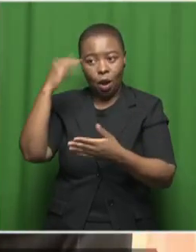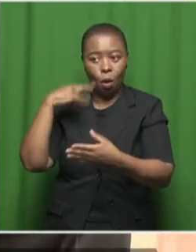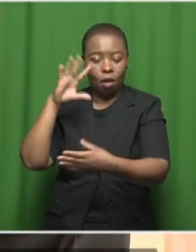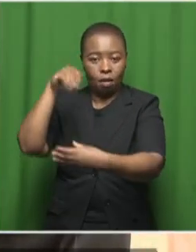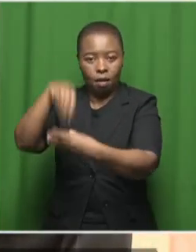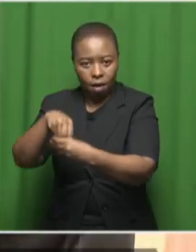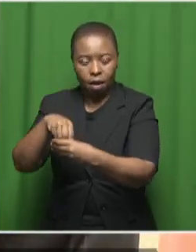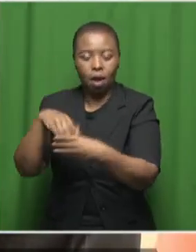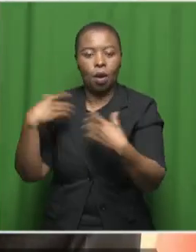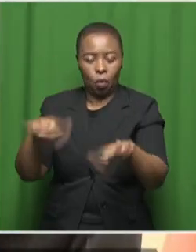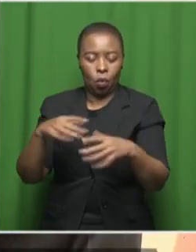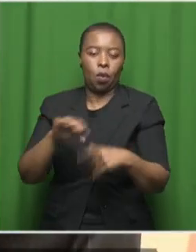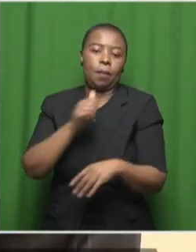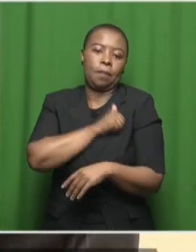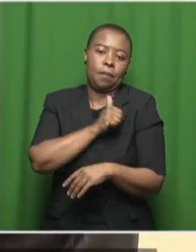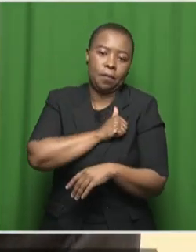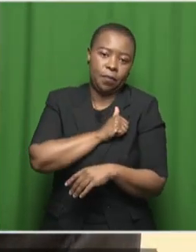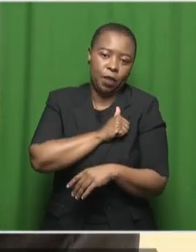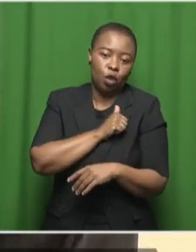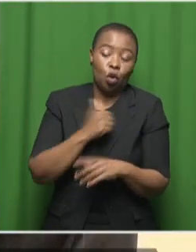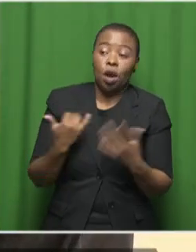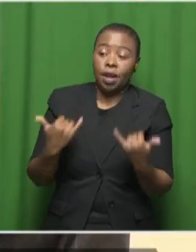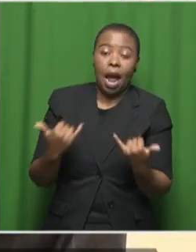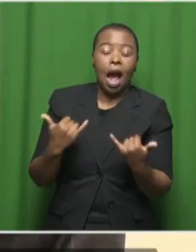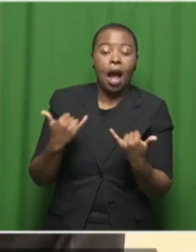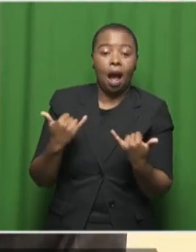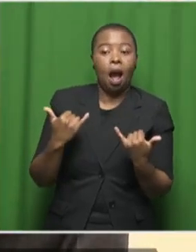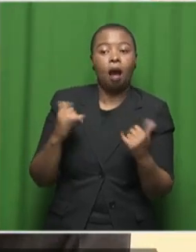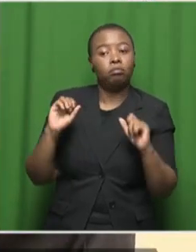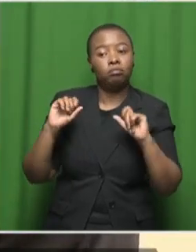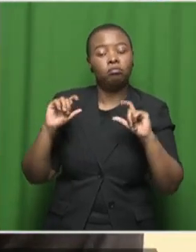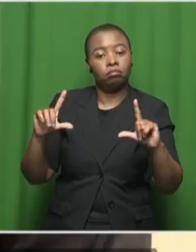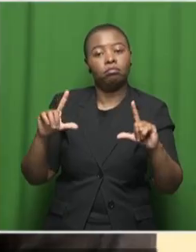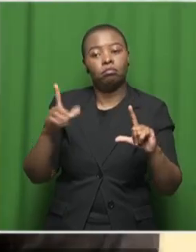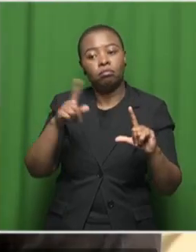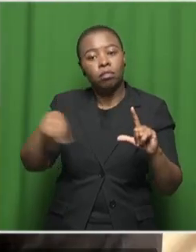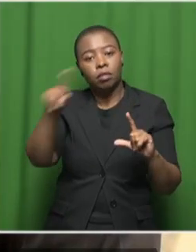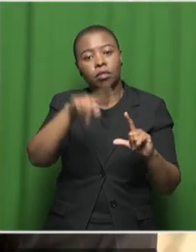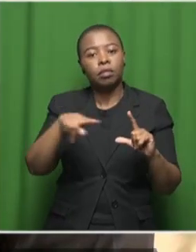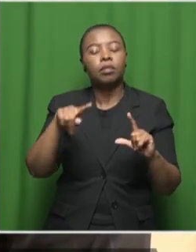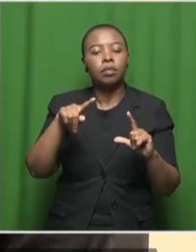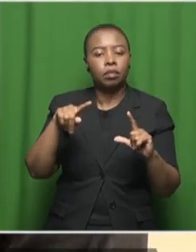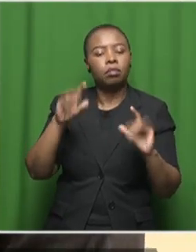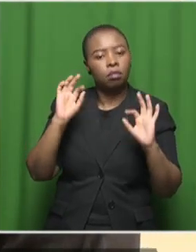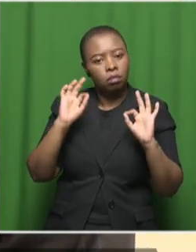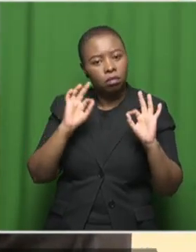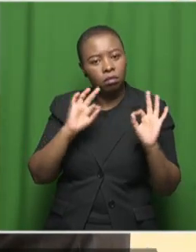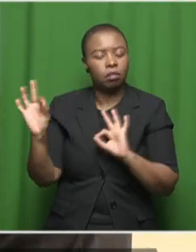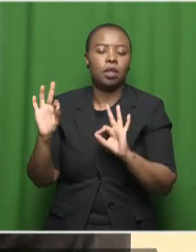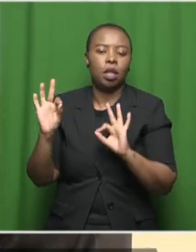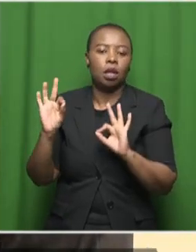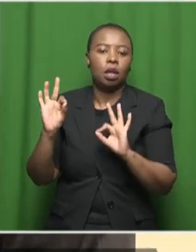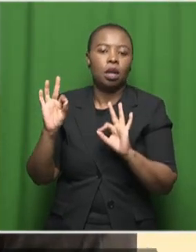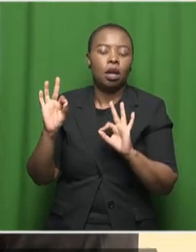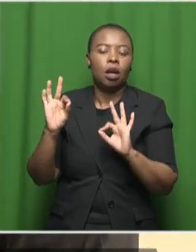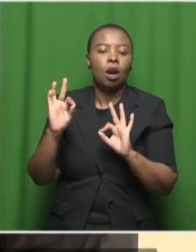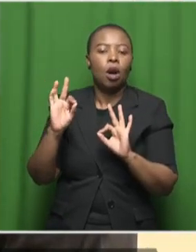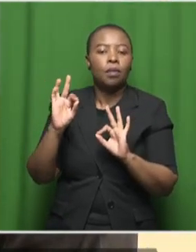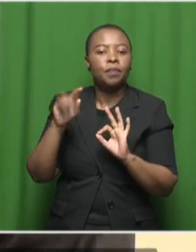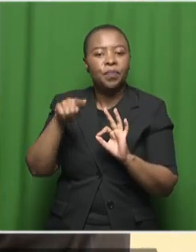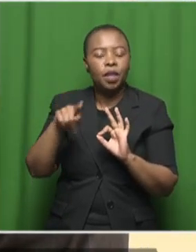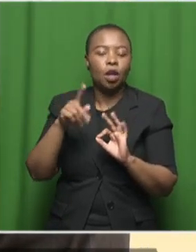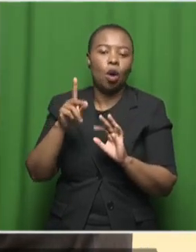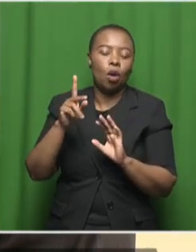that what we see here today it shows collective commitment of all the universities